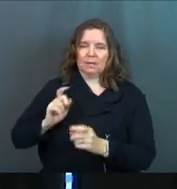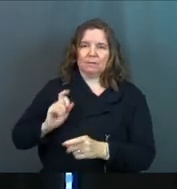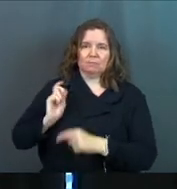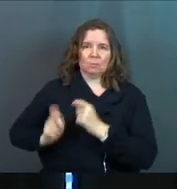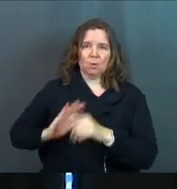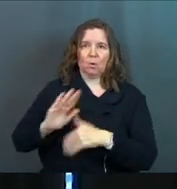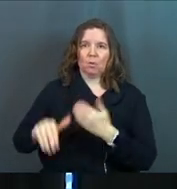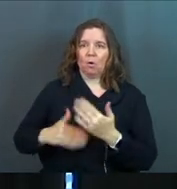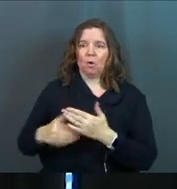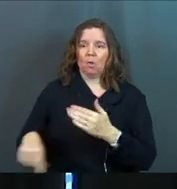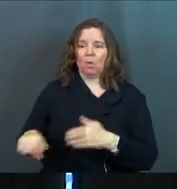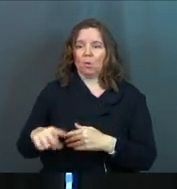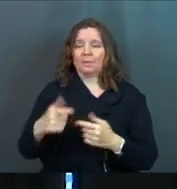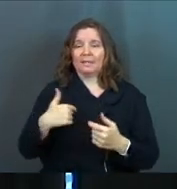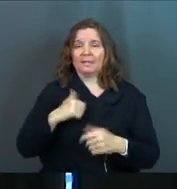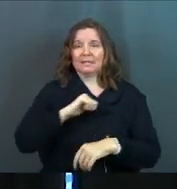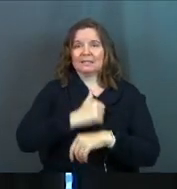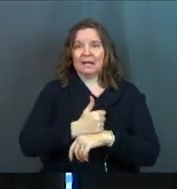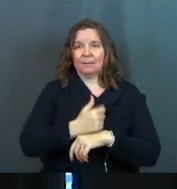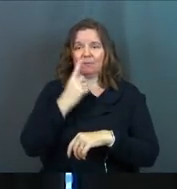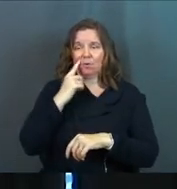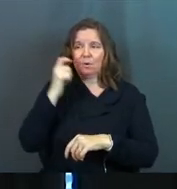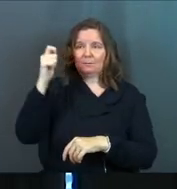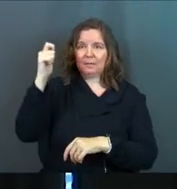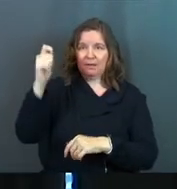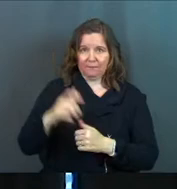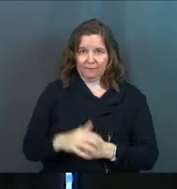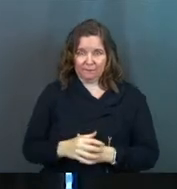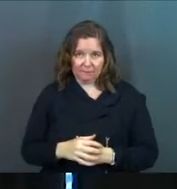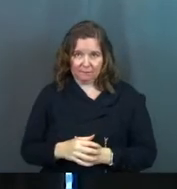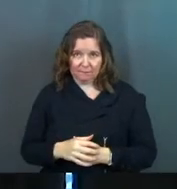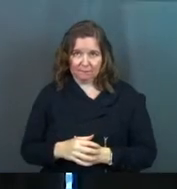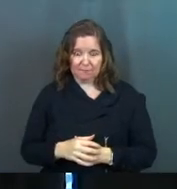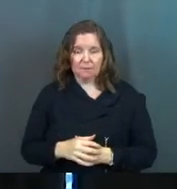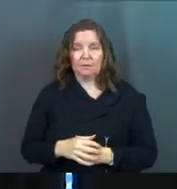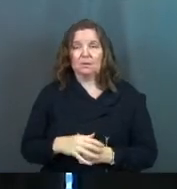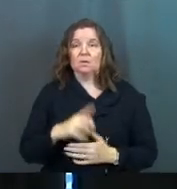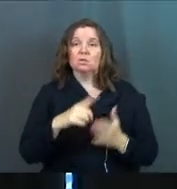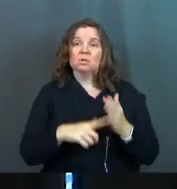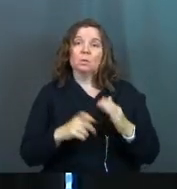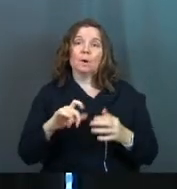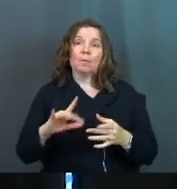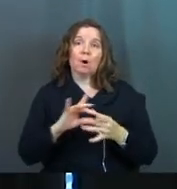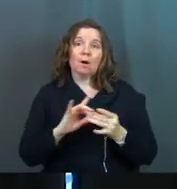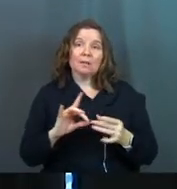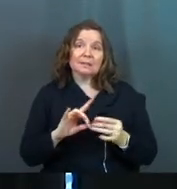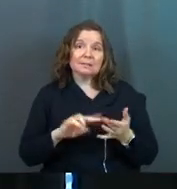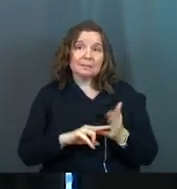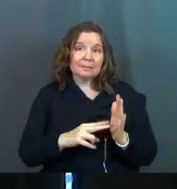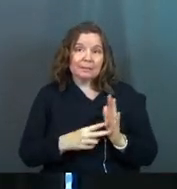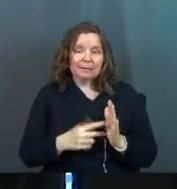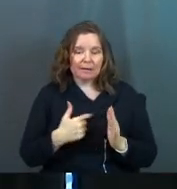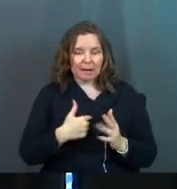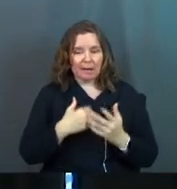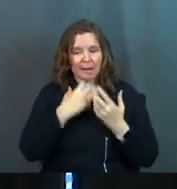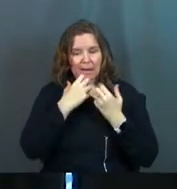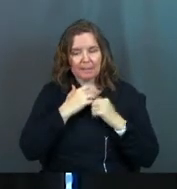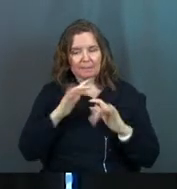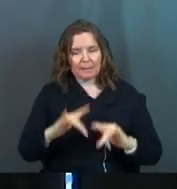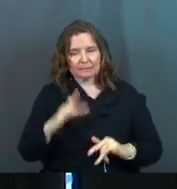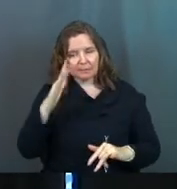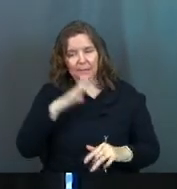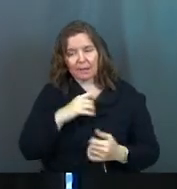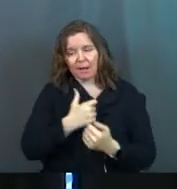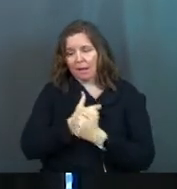inheritance with all those he has set apart for himself. What Paul is saying is, I'm a very compassionate guy